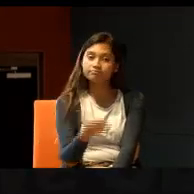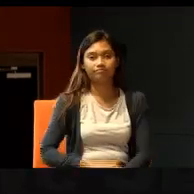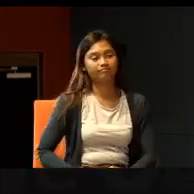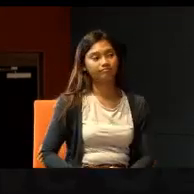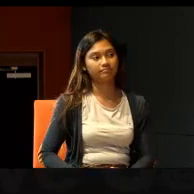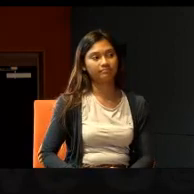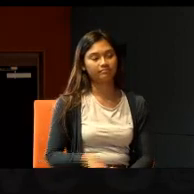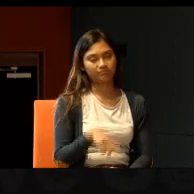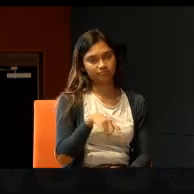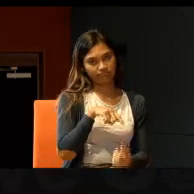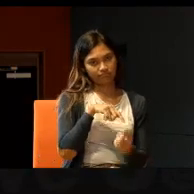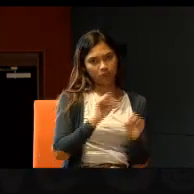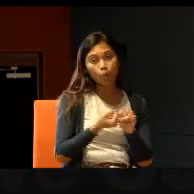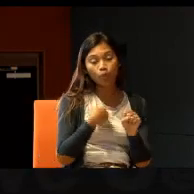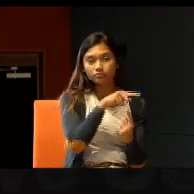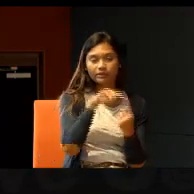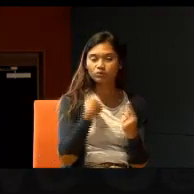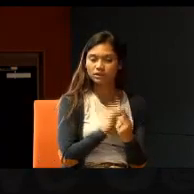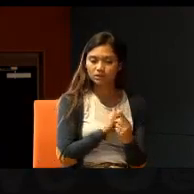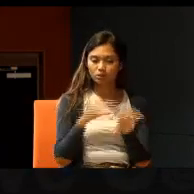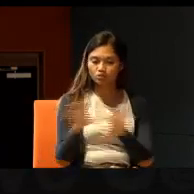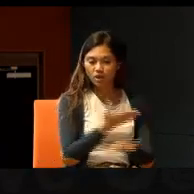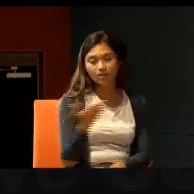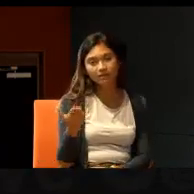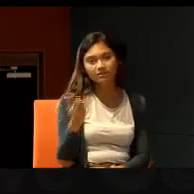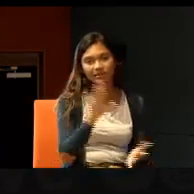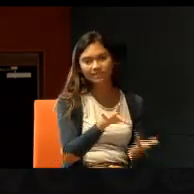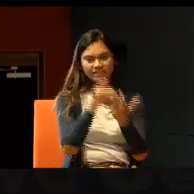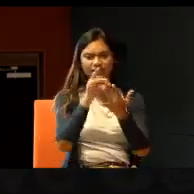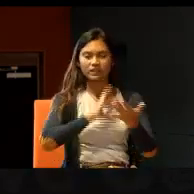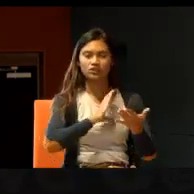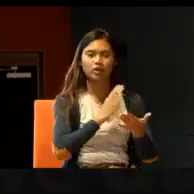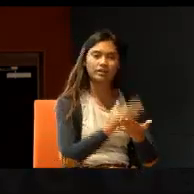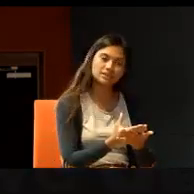when we do things, especially when it comes to charity,